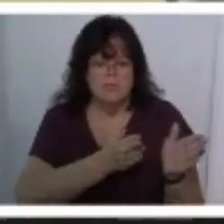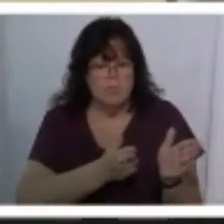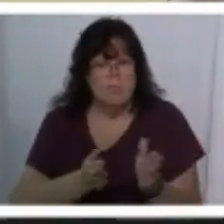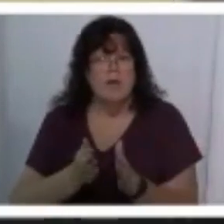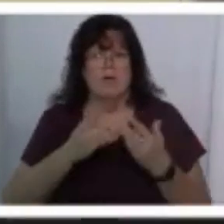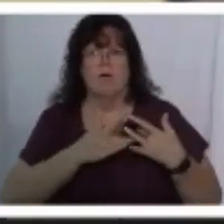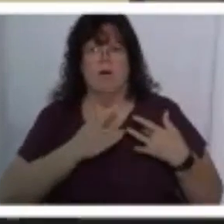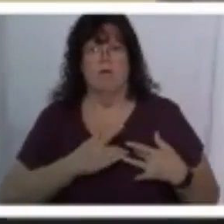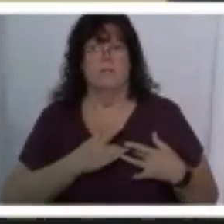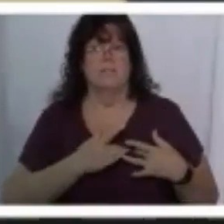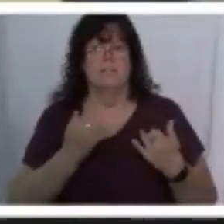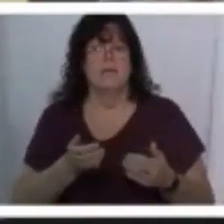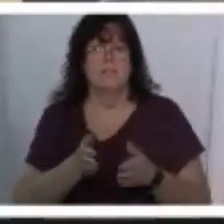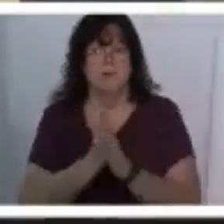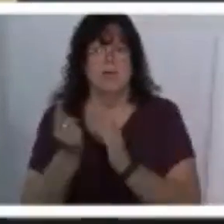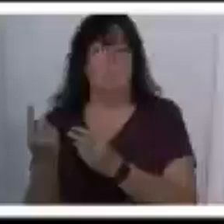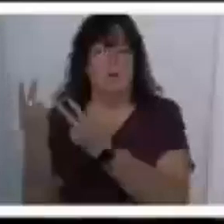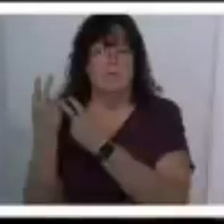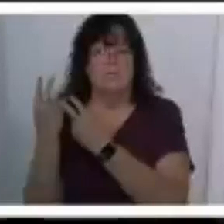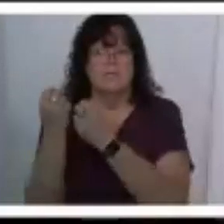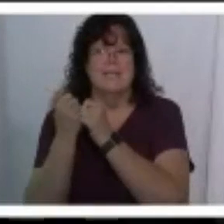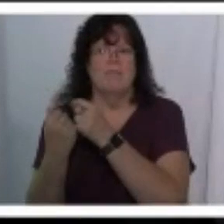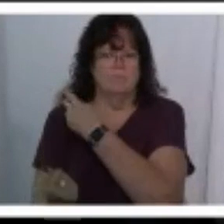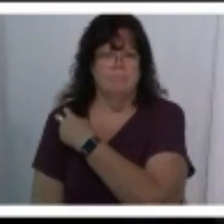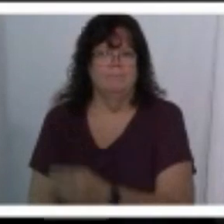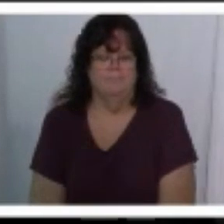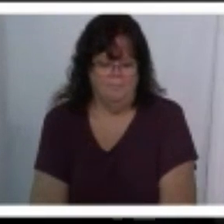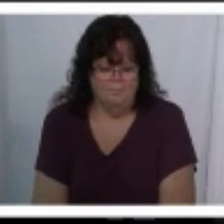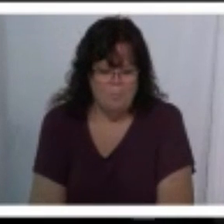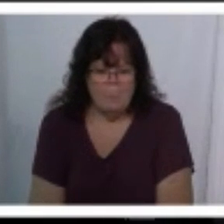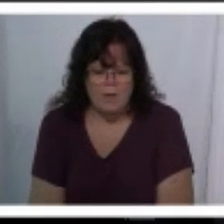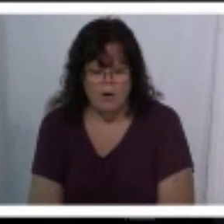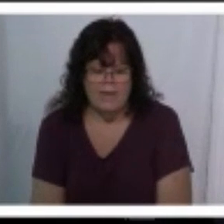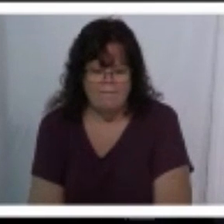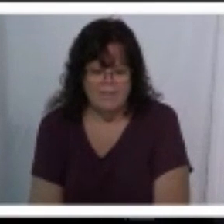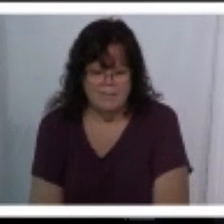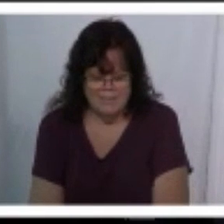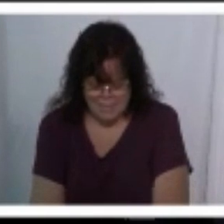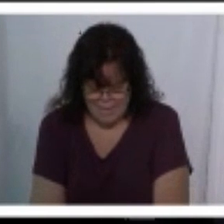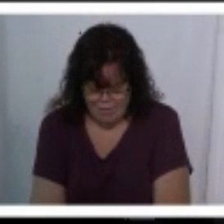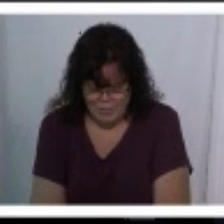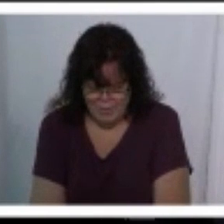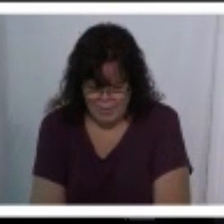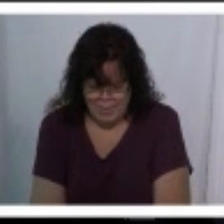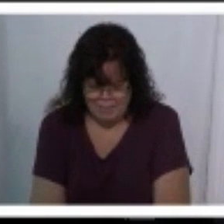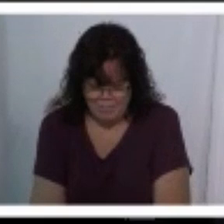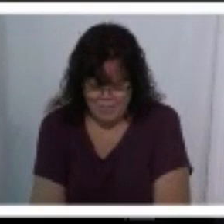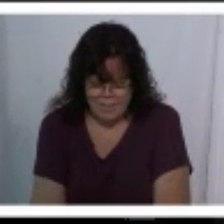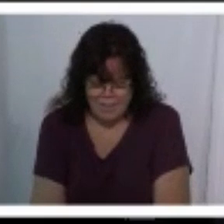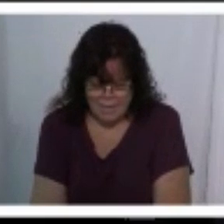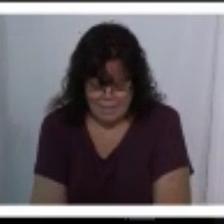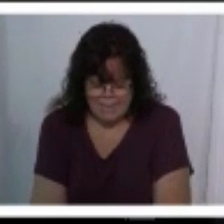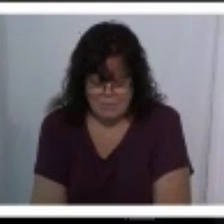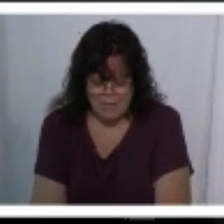part of the meal by praying this prayer together our father who art in heaven hallowed be thy name